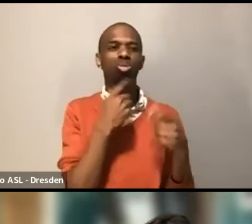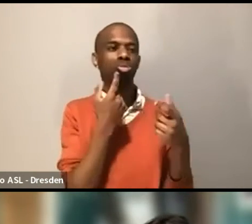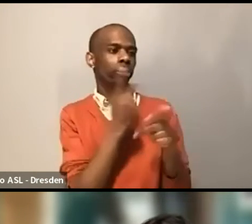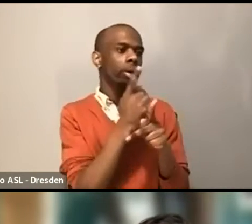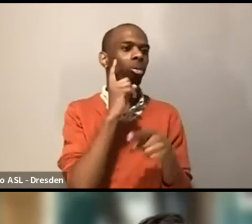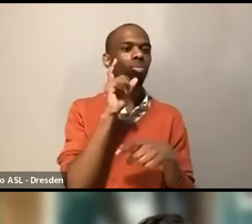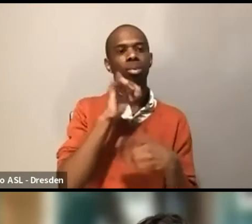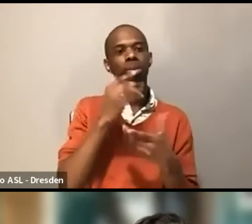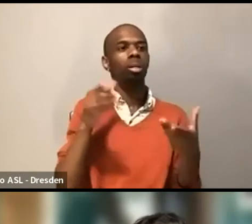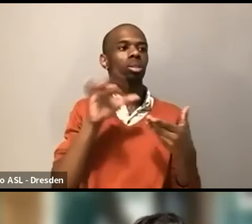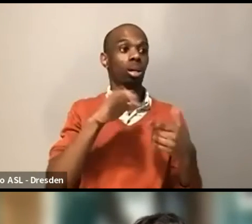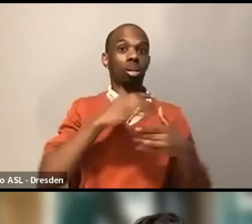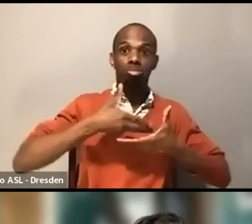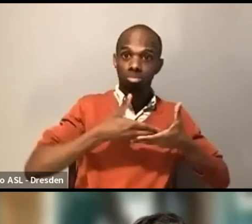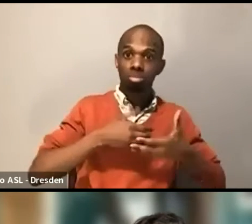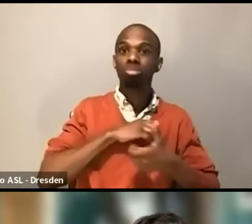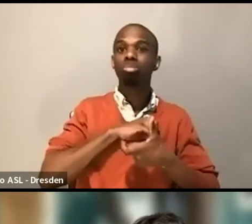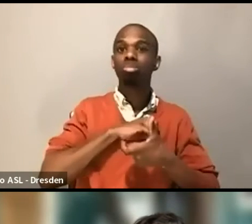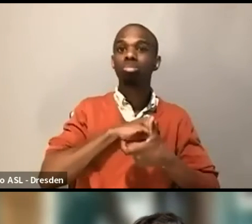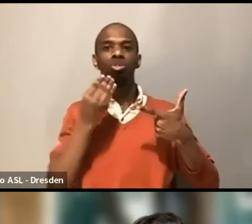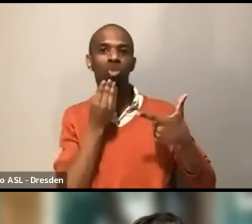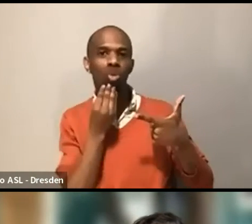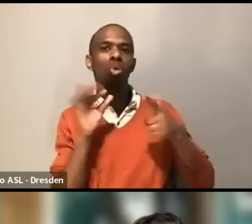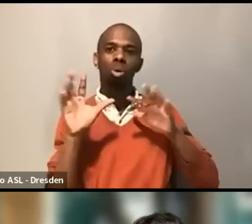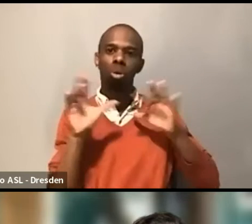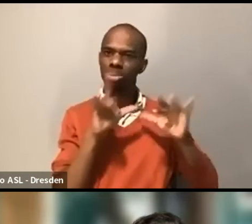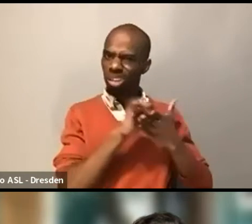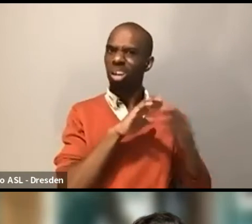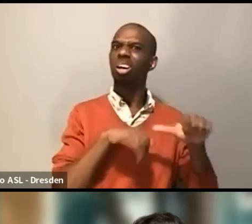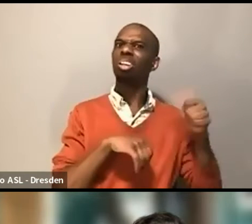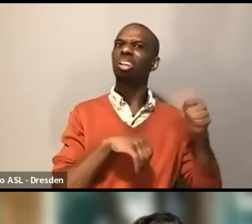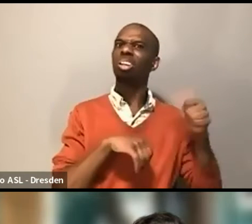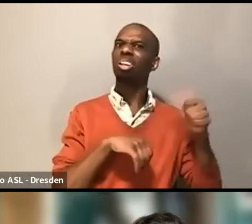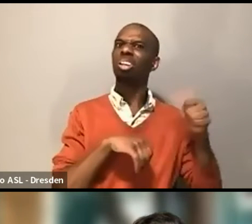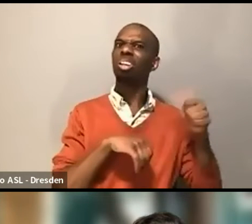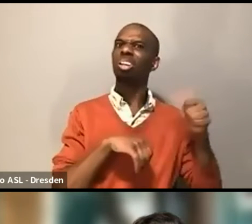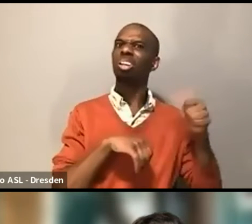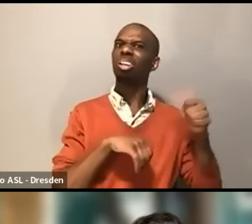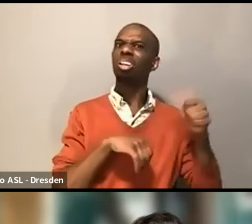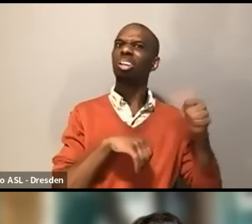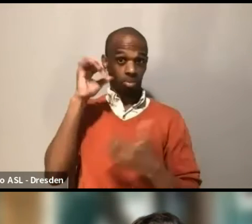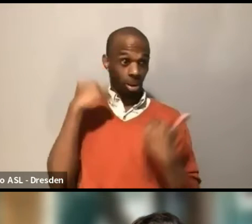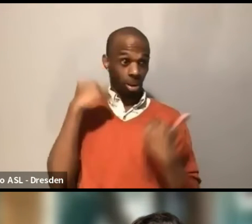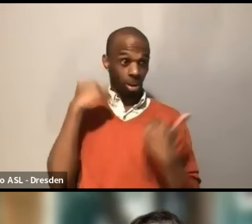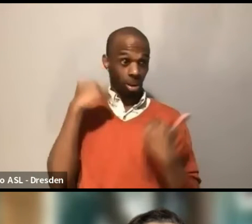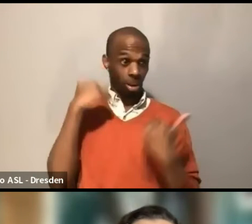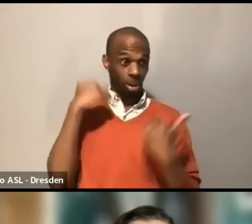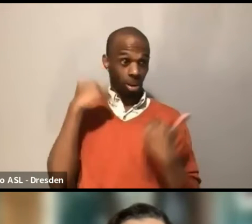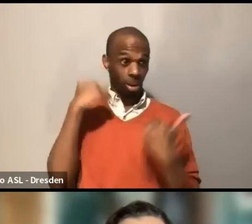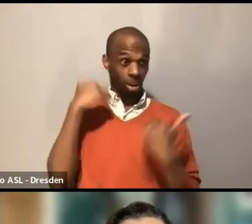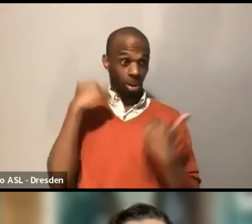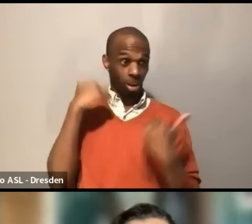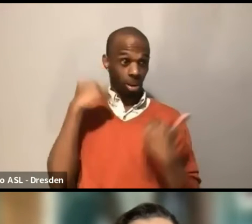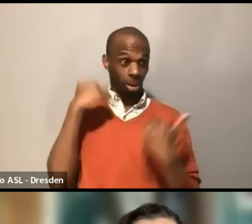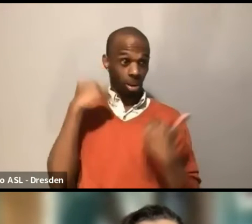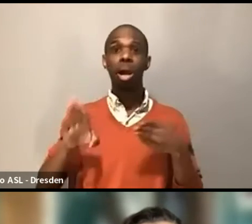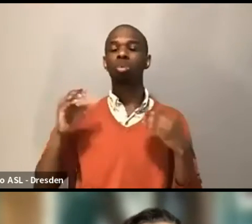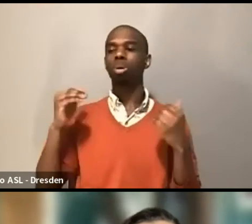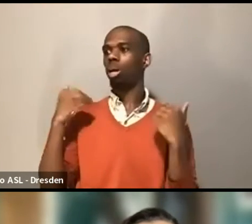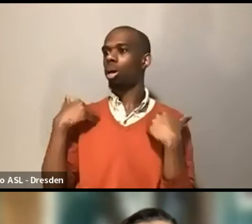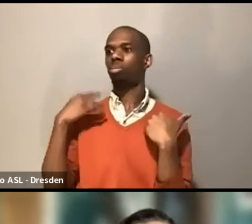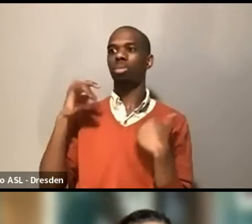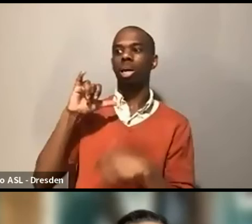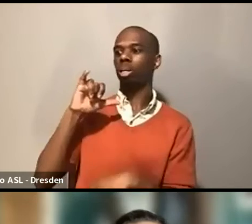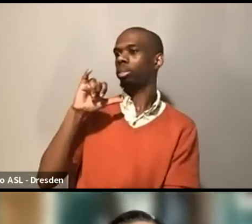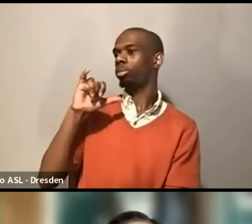responsibilities, I would have changed my bank account from a hundred, from $9 to 109. And I would have bought dinner. So when we're